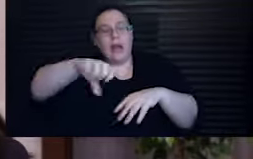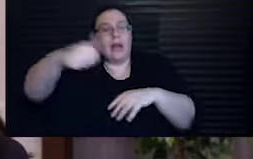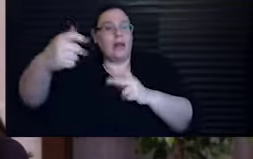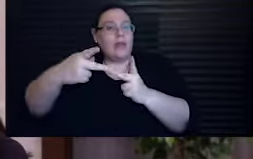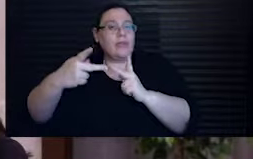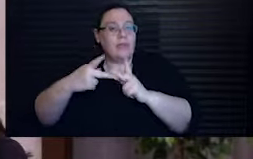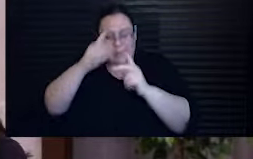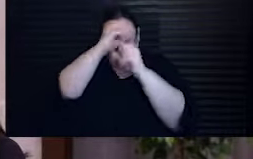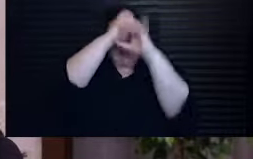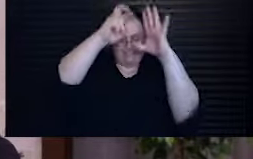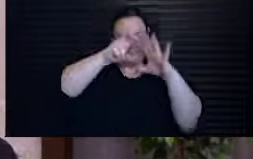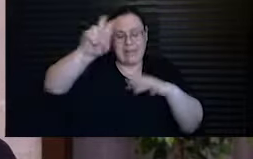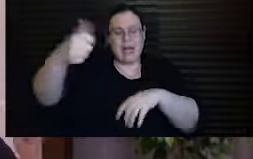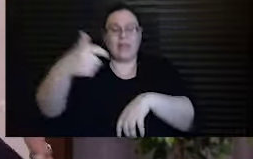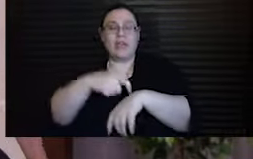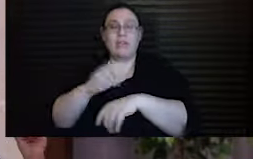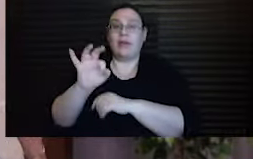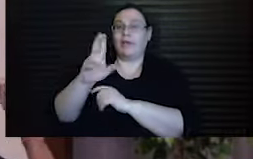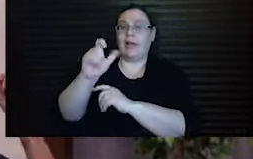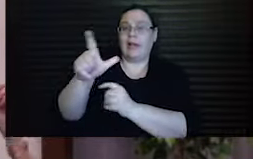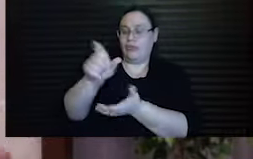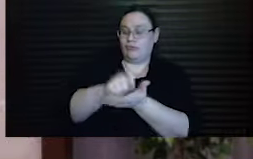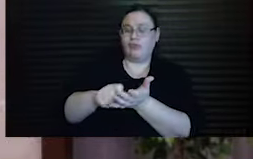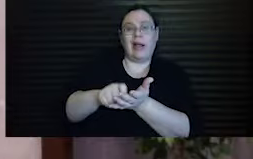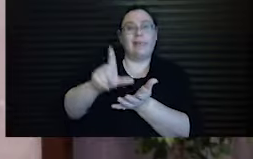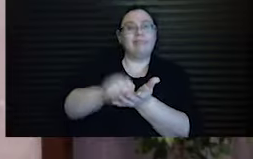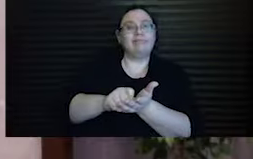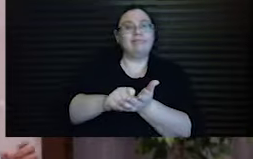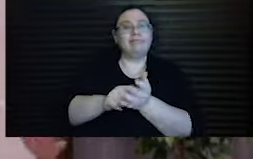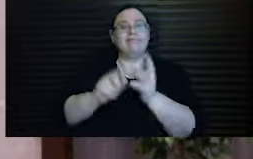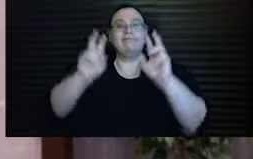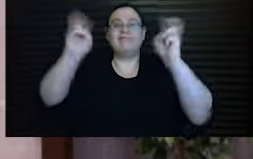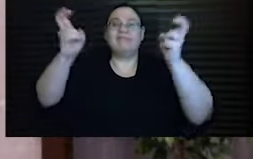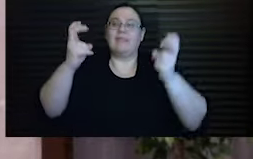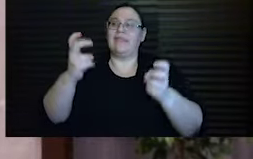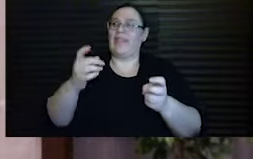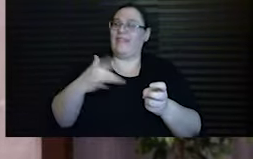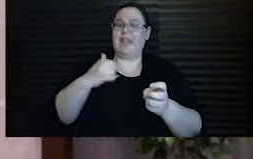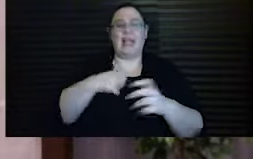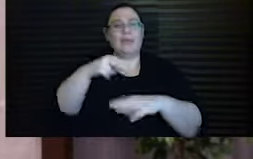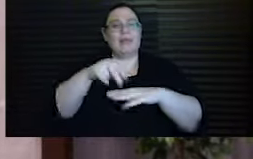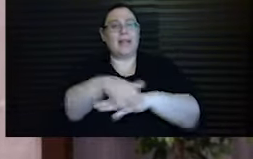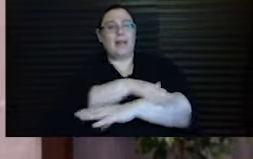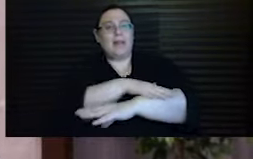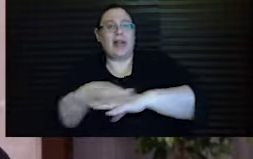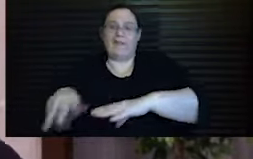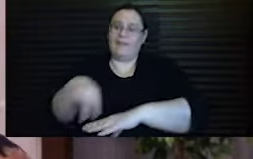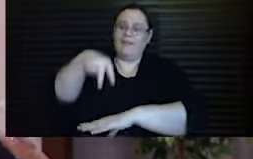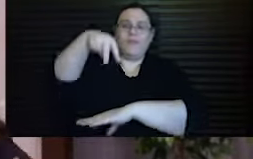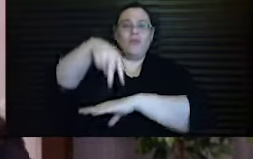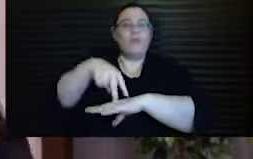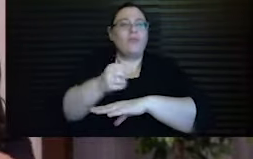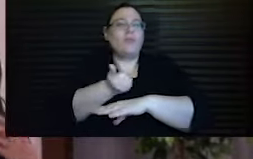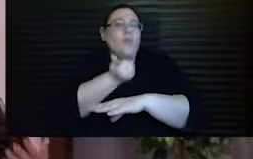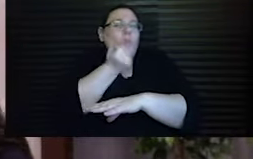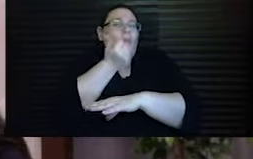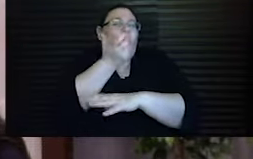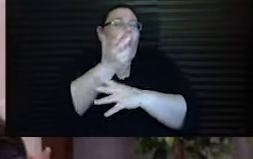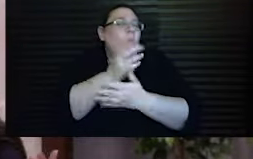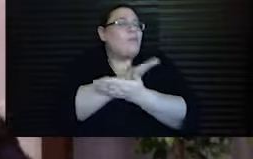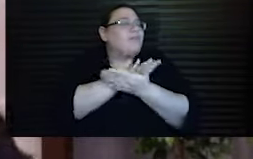another time. Frankl writes, saw myself standing on a platform in a well-lit, warm,